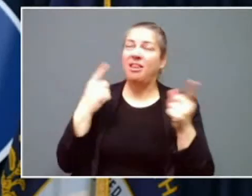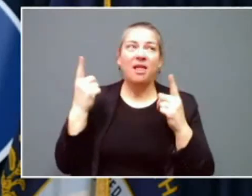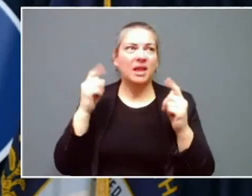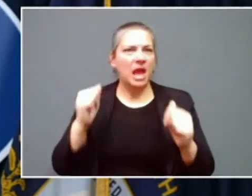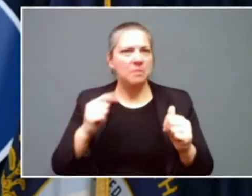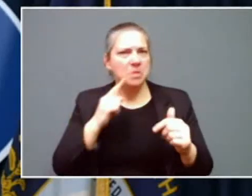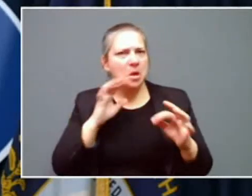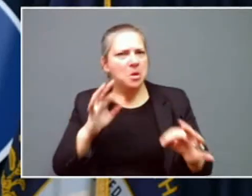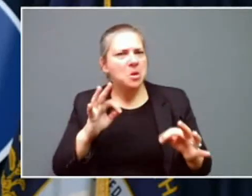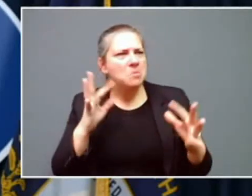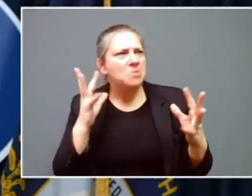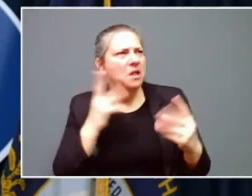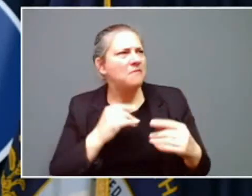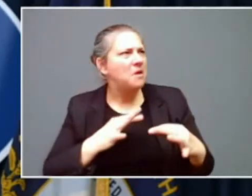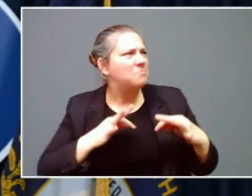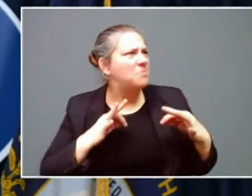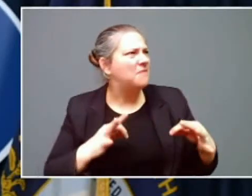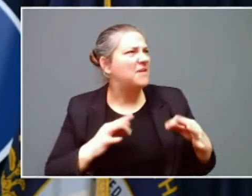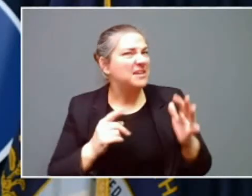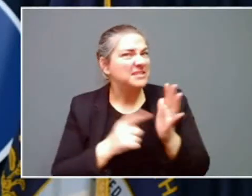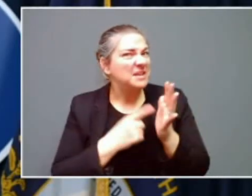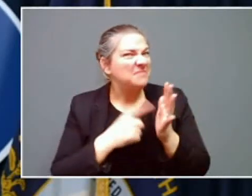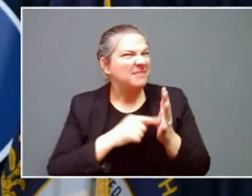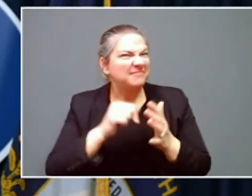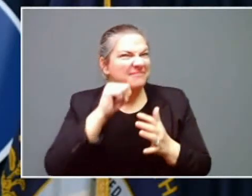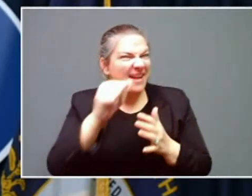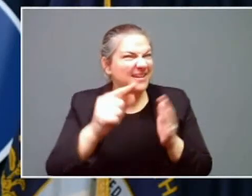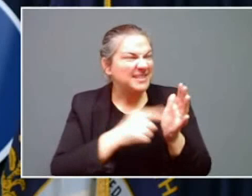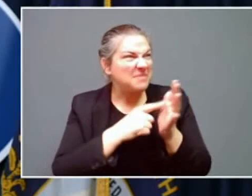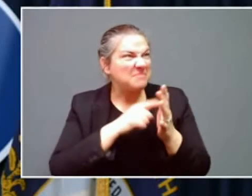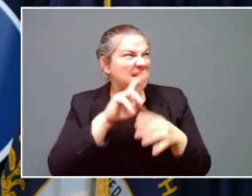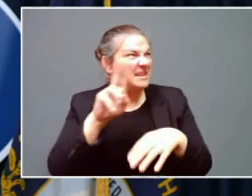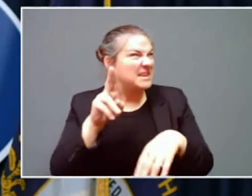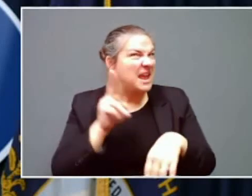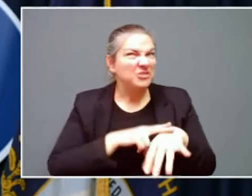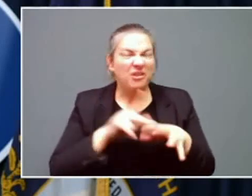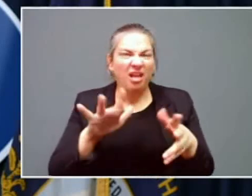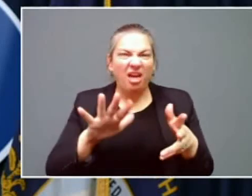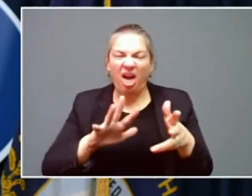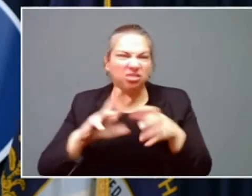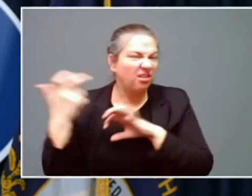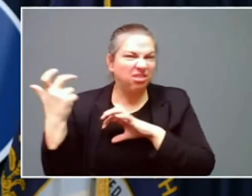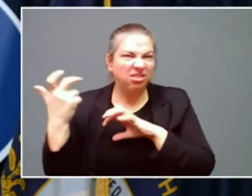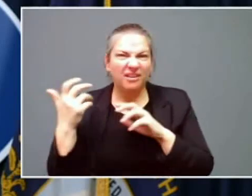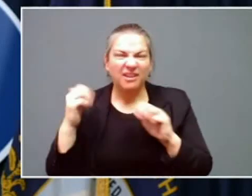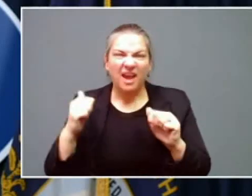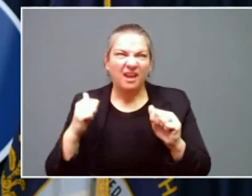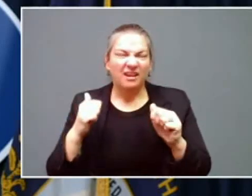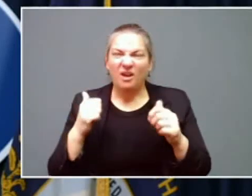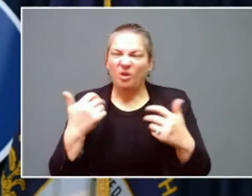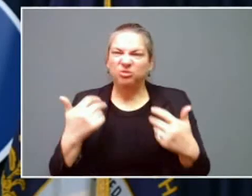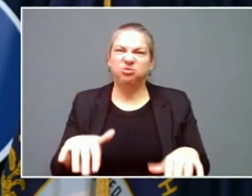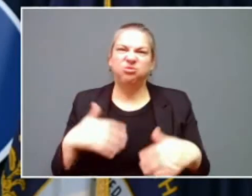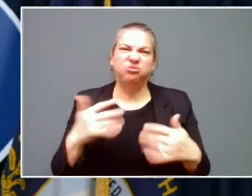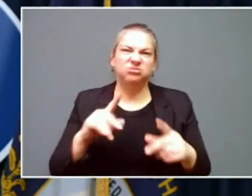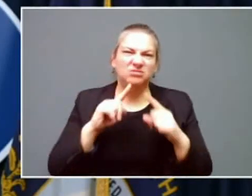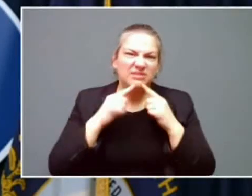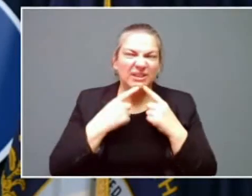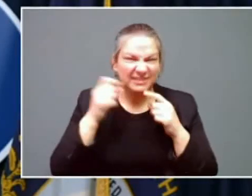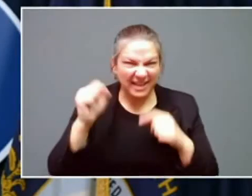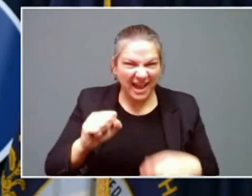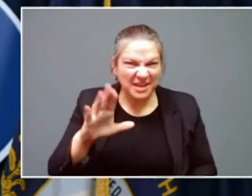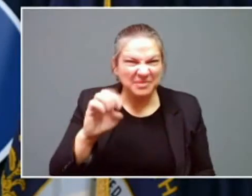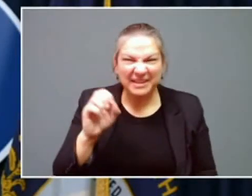nature is unlikely to be forgiving. It will be, nature will be unforgiving. The governor said it,